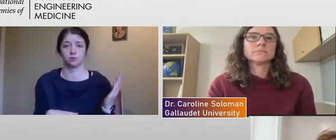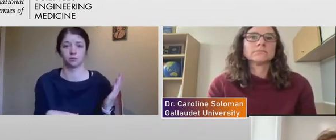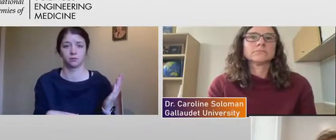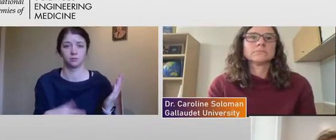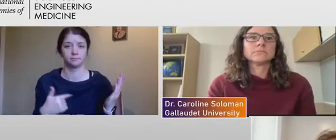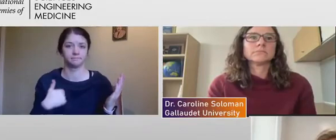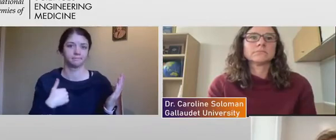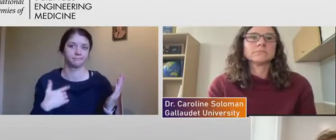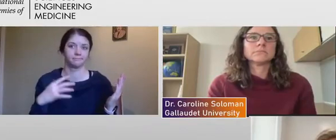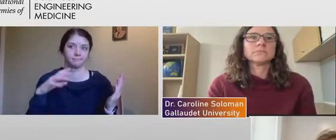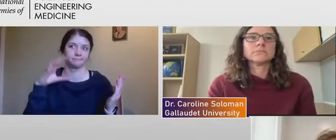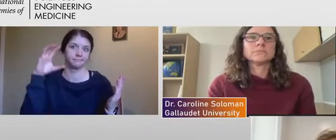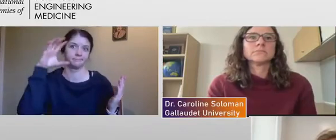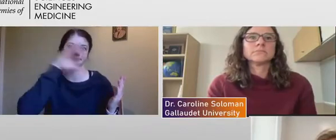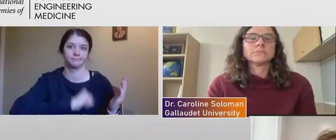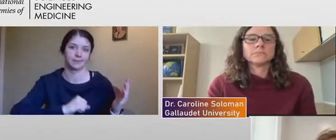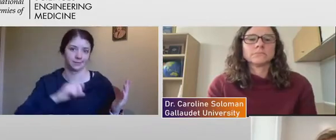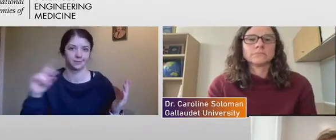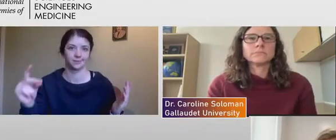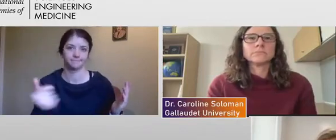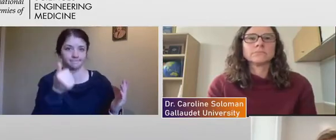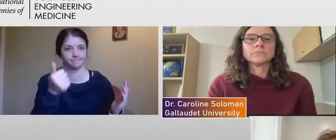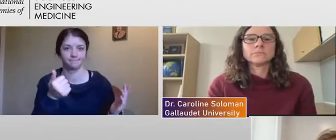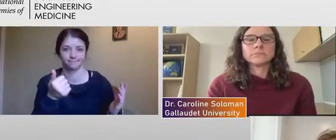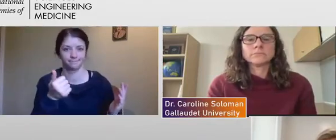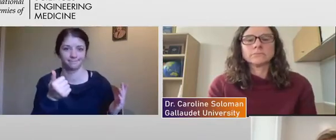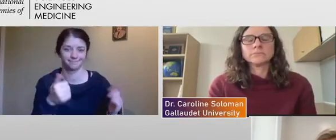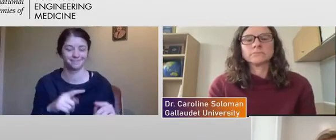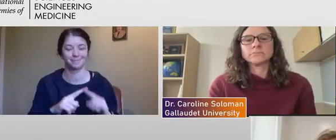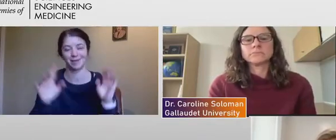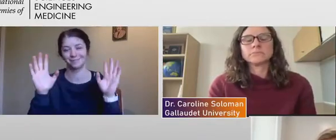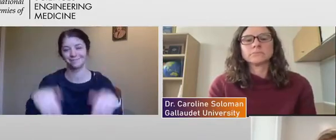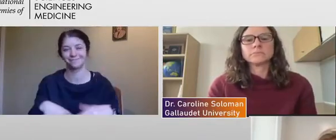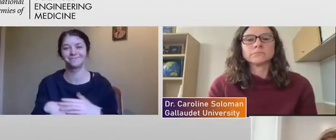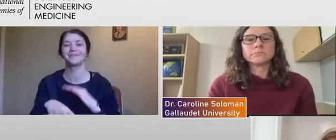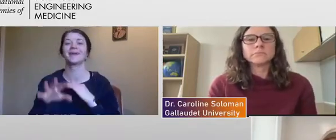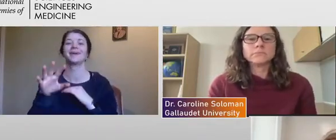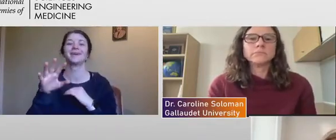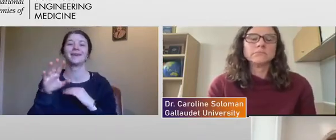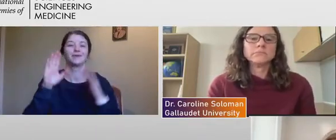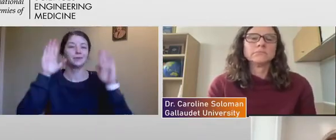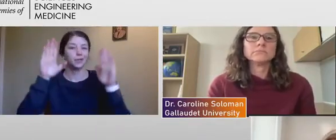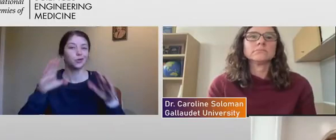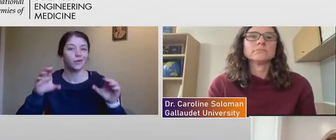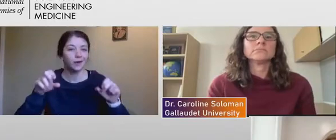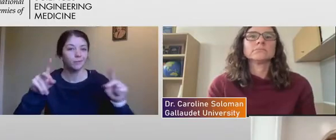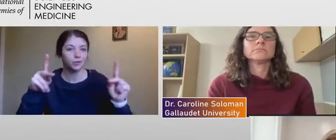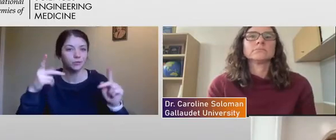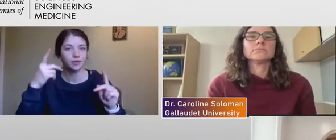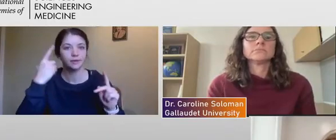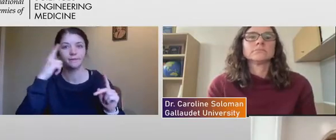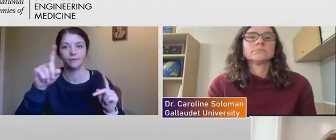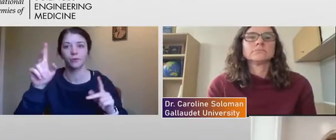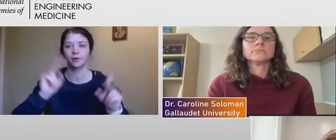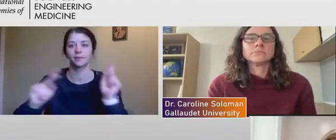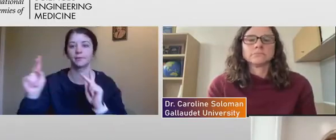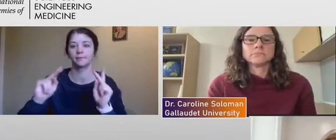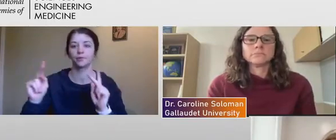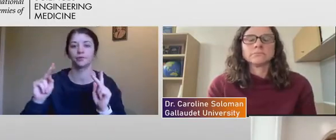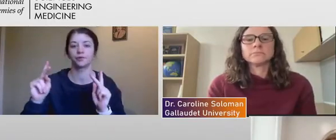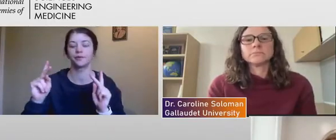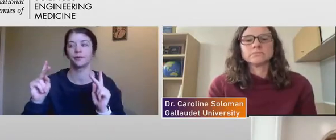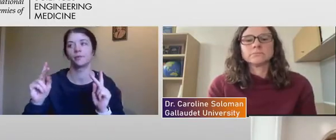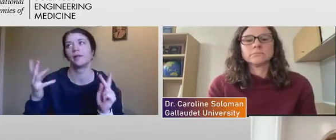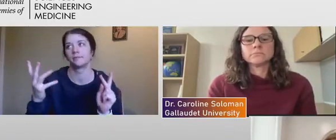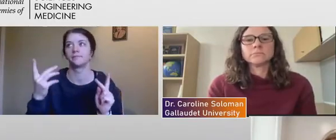missed the boat, uh, seemed to do that a lot too much, but, uh, it was a great opportunity, I think for people for the